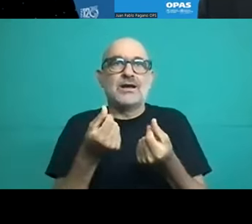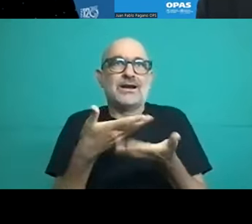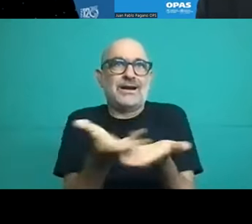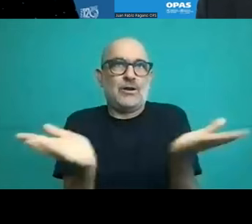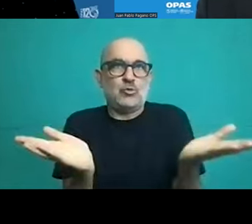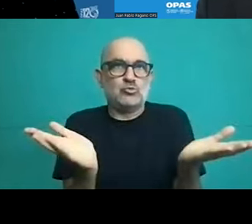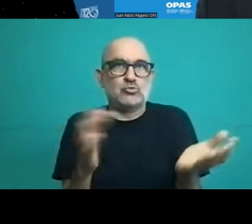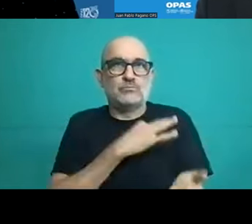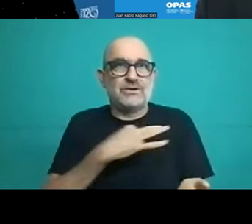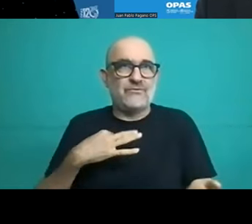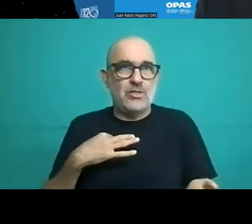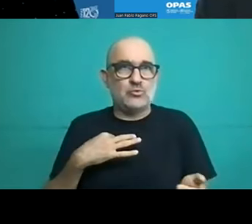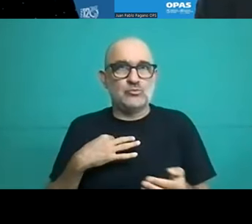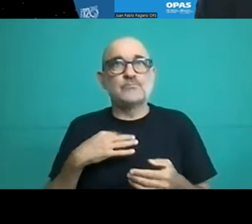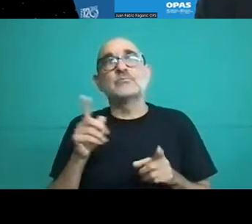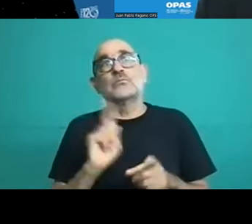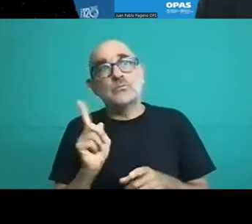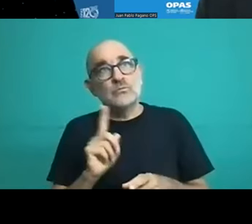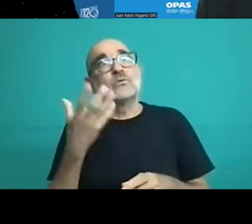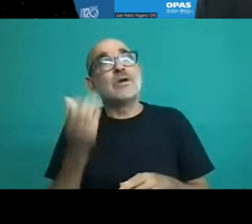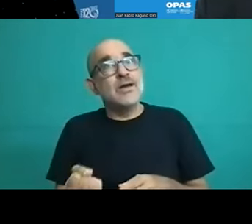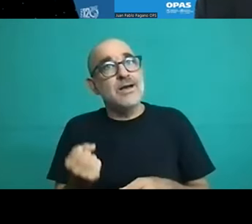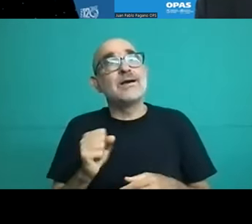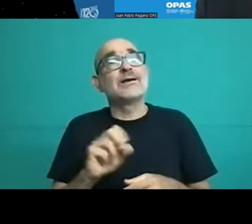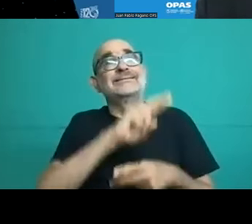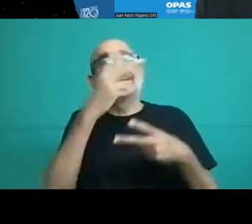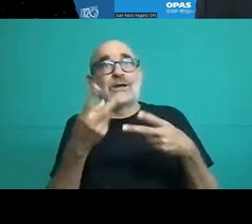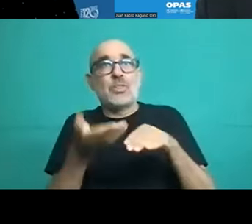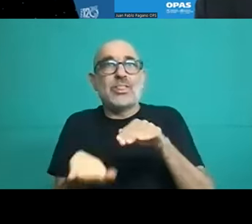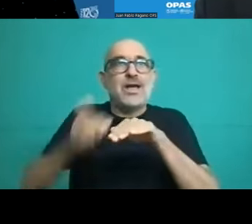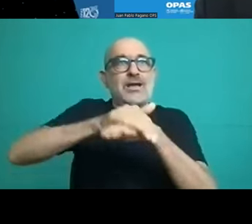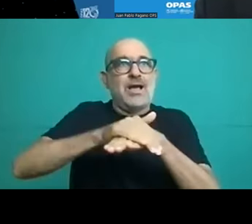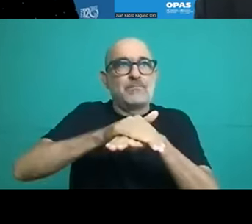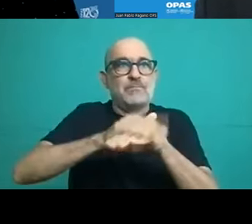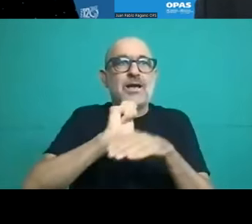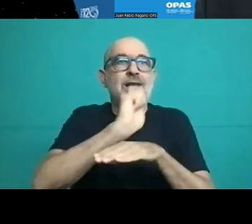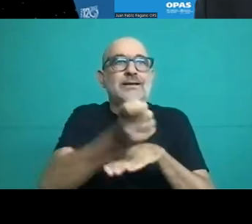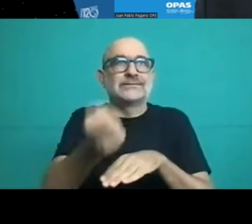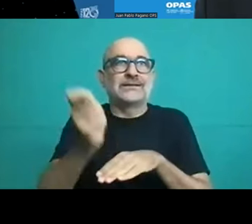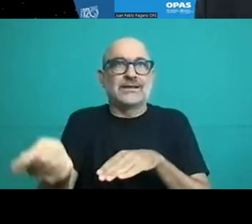And they face a number of of the federal